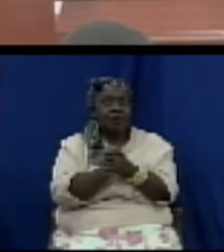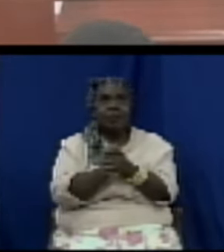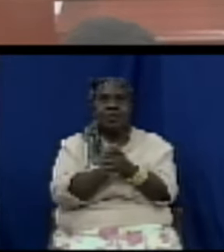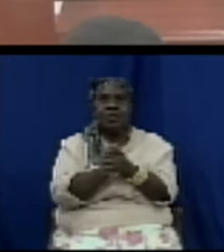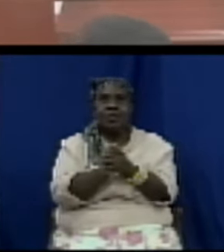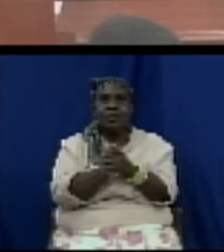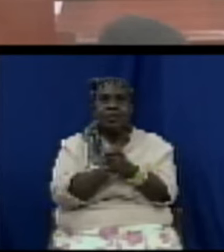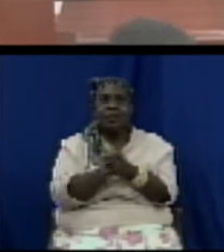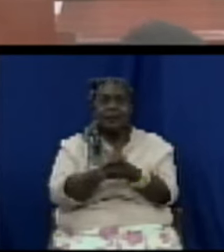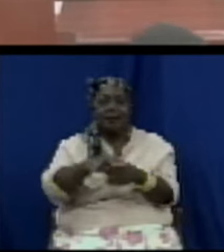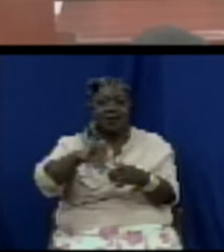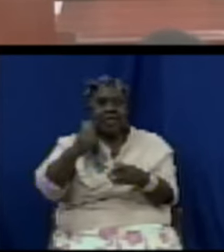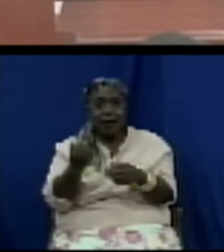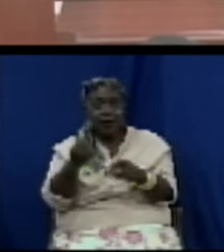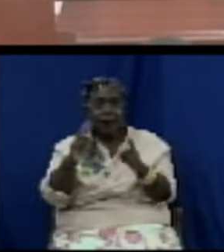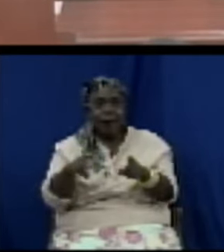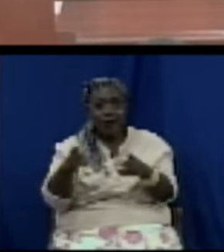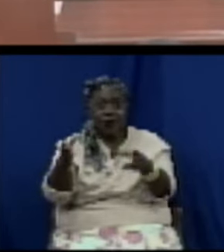Is there another presenter?